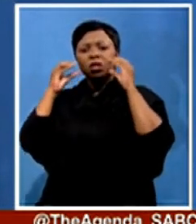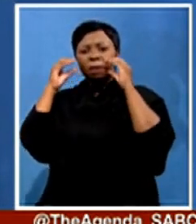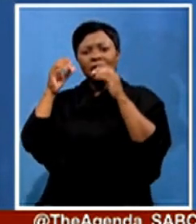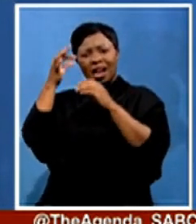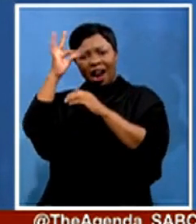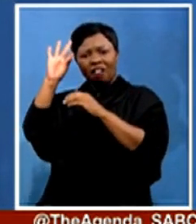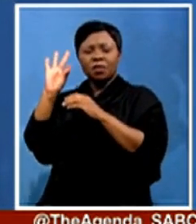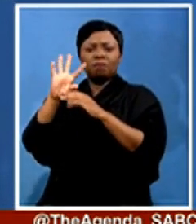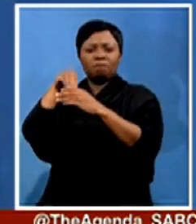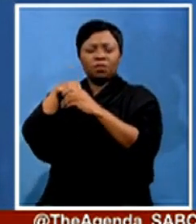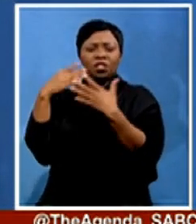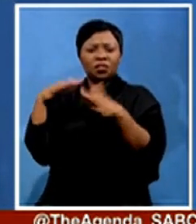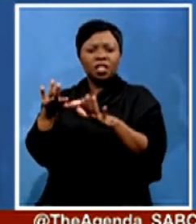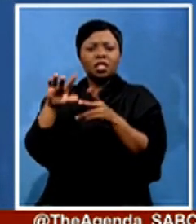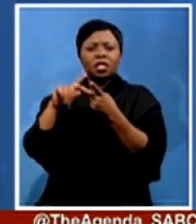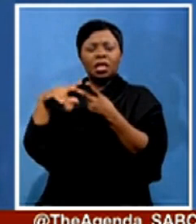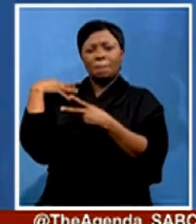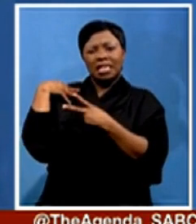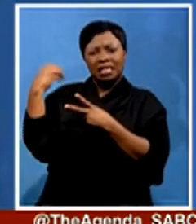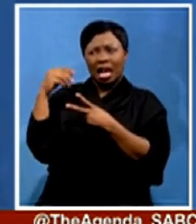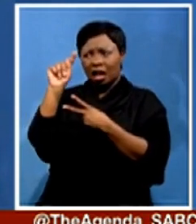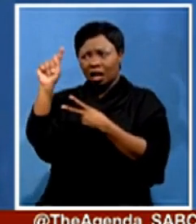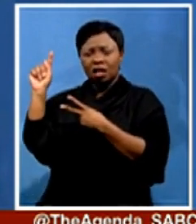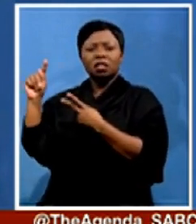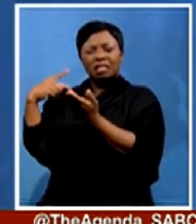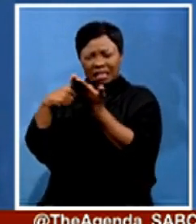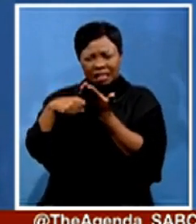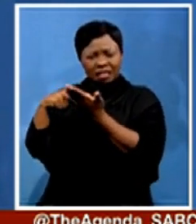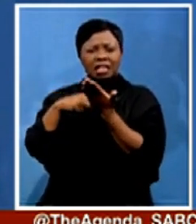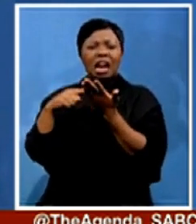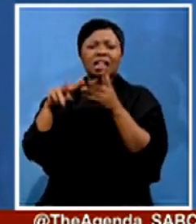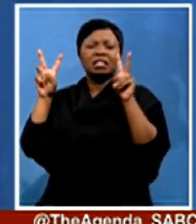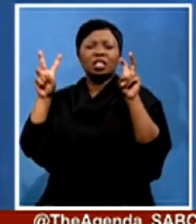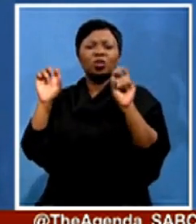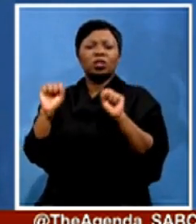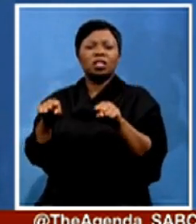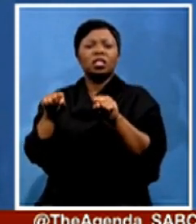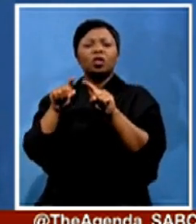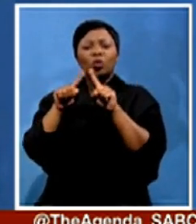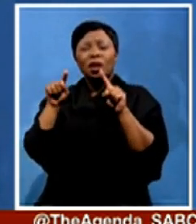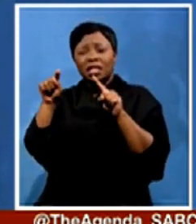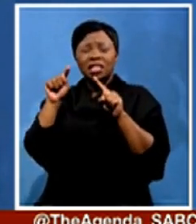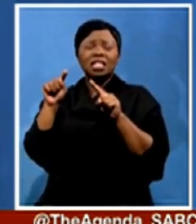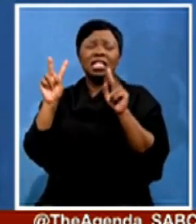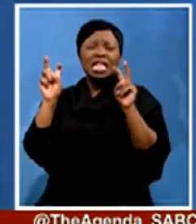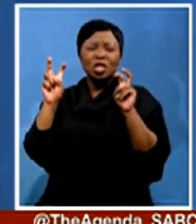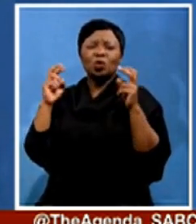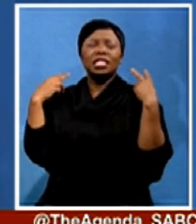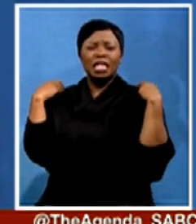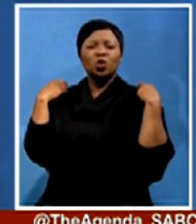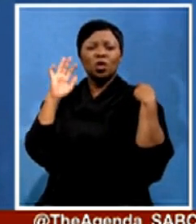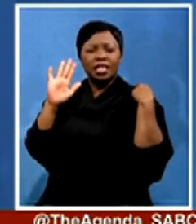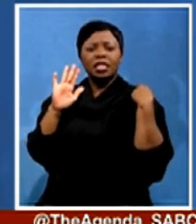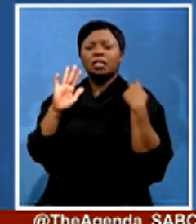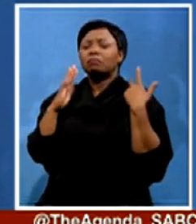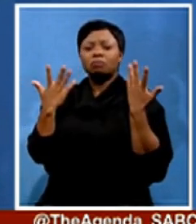Mozambique to discuss this issue. And I think this is a security issue that cannot be discussed publicly. I think,